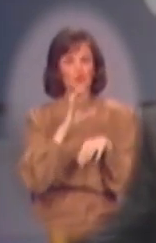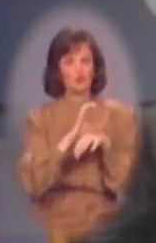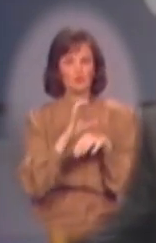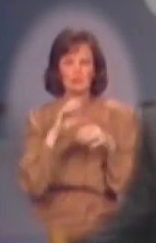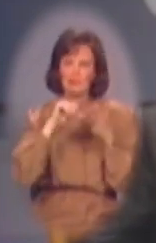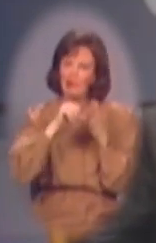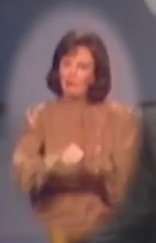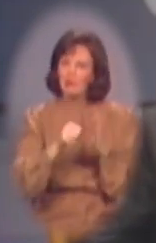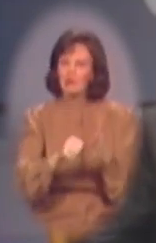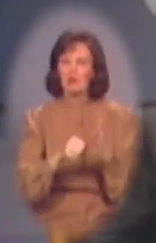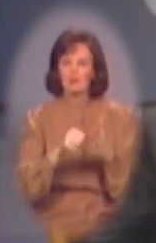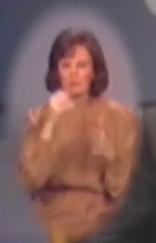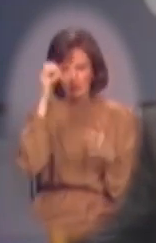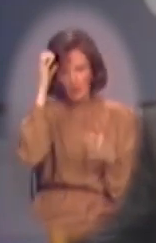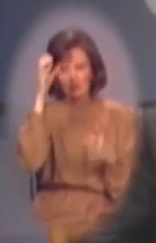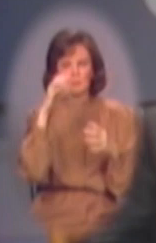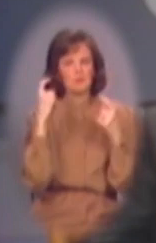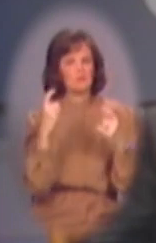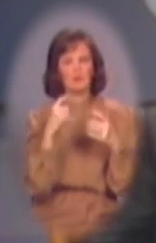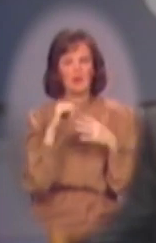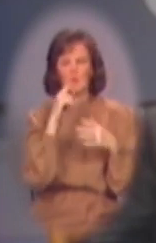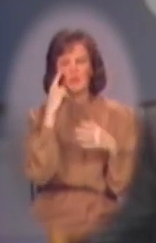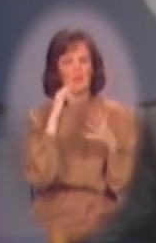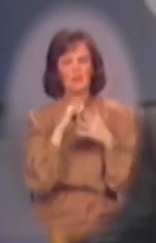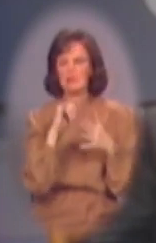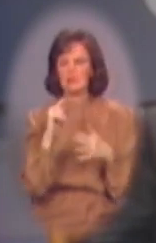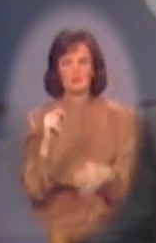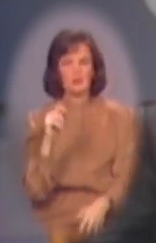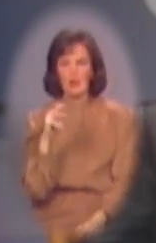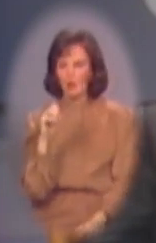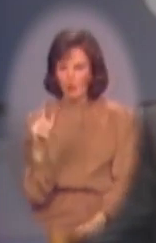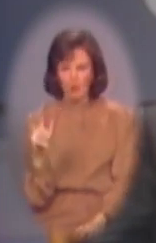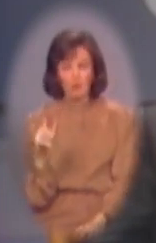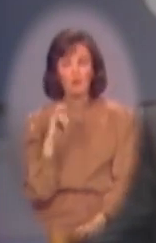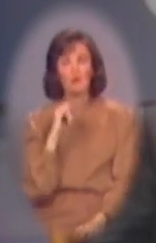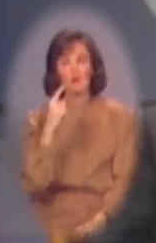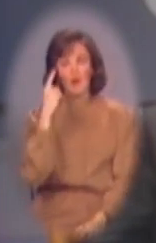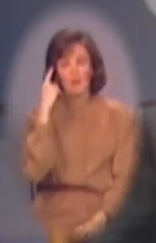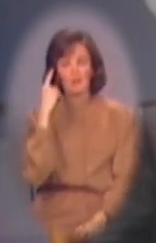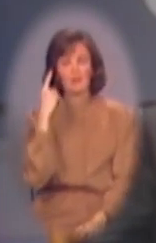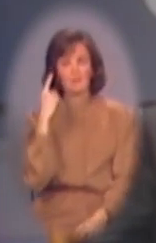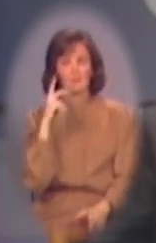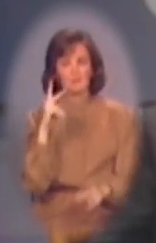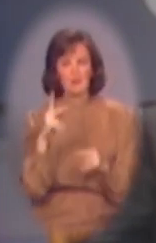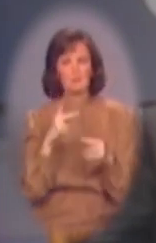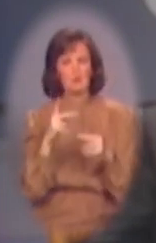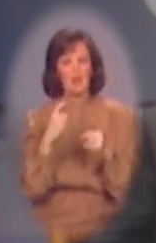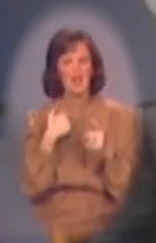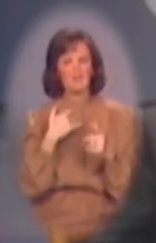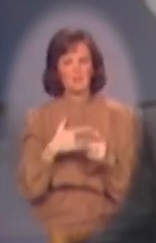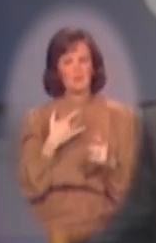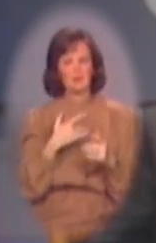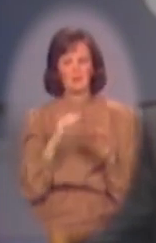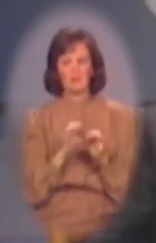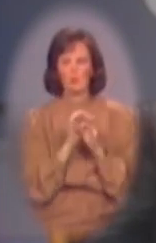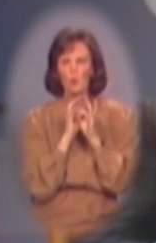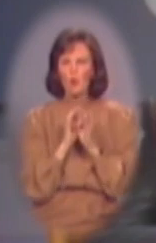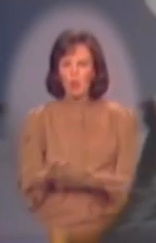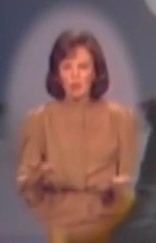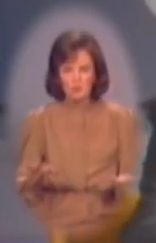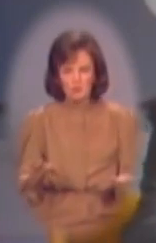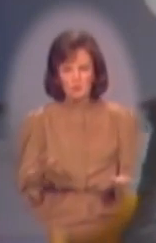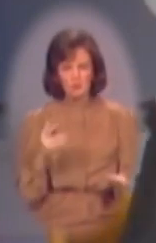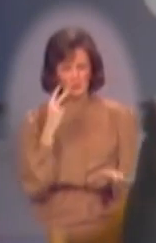has overemphasized the concept of sin. I don't think that's it at all. I think they've been given a sense of worthlessness.